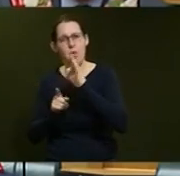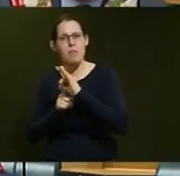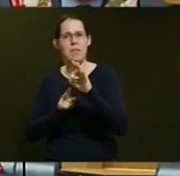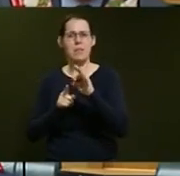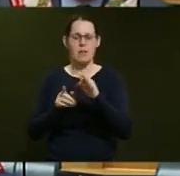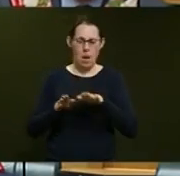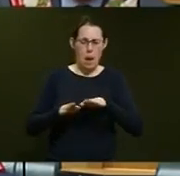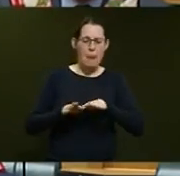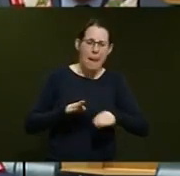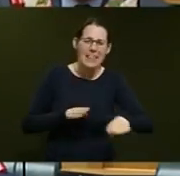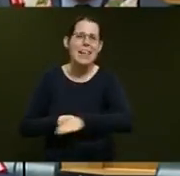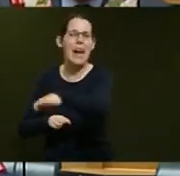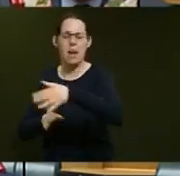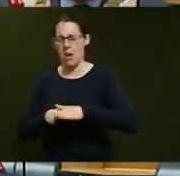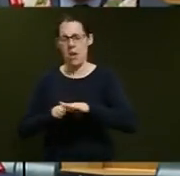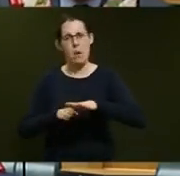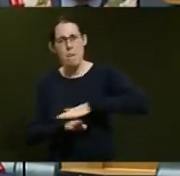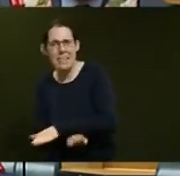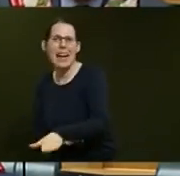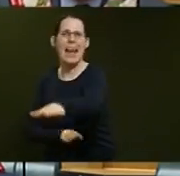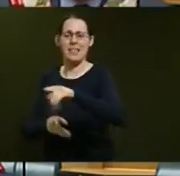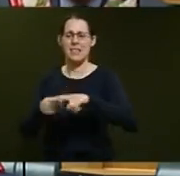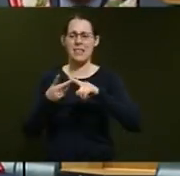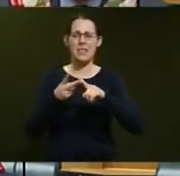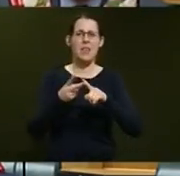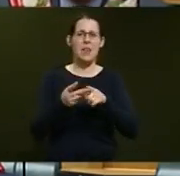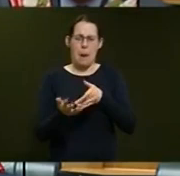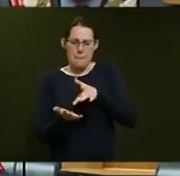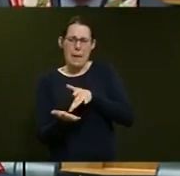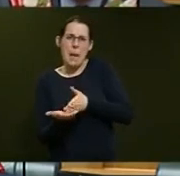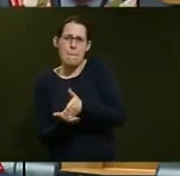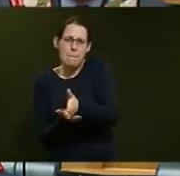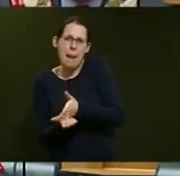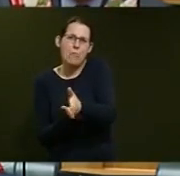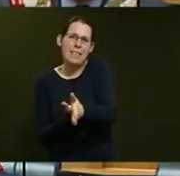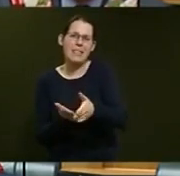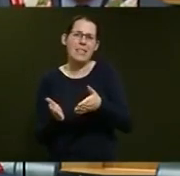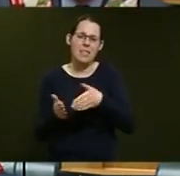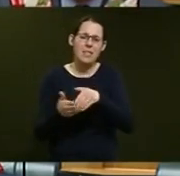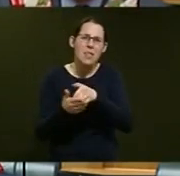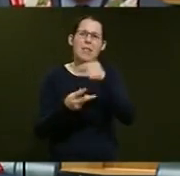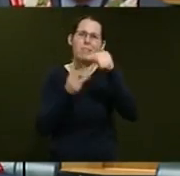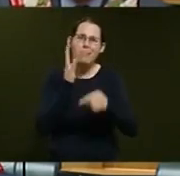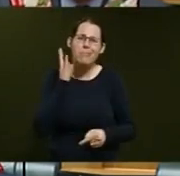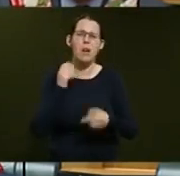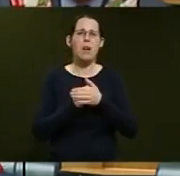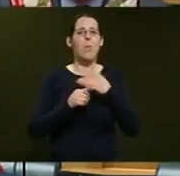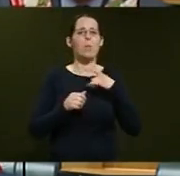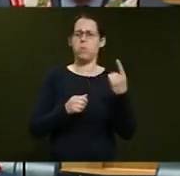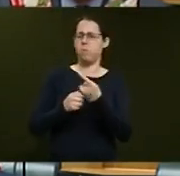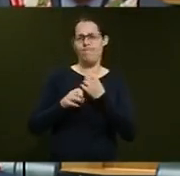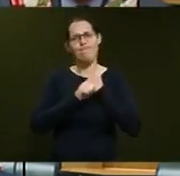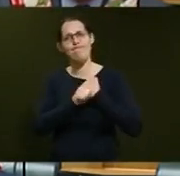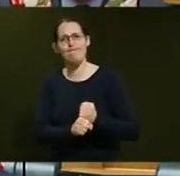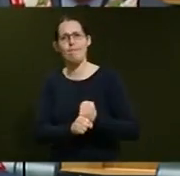side barriers, intersection upgrades, because we're concerned to improve safety and save lives